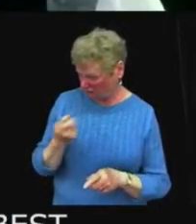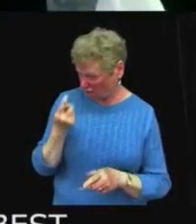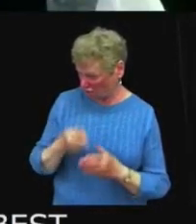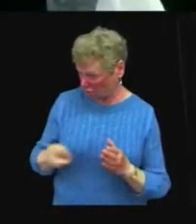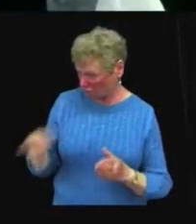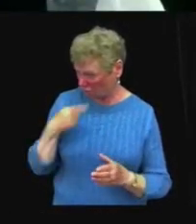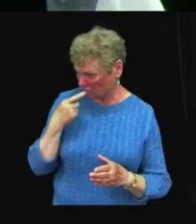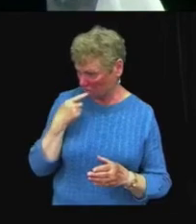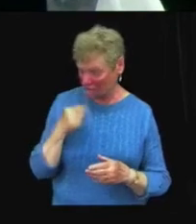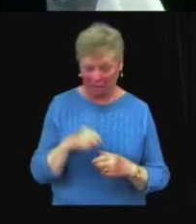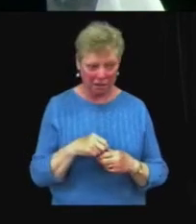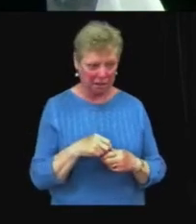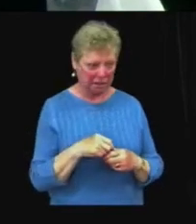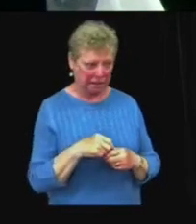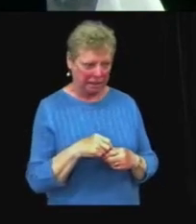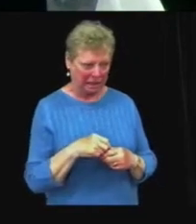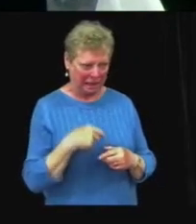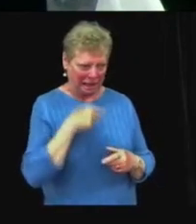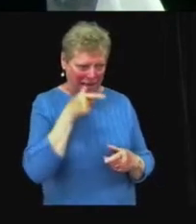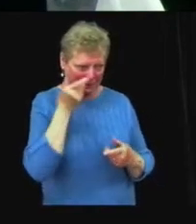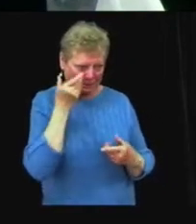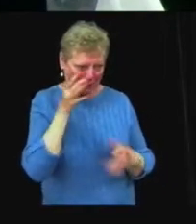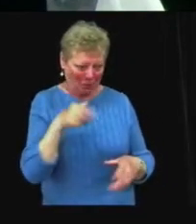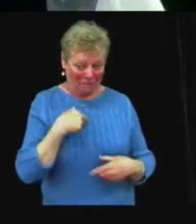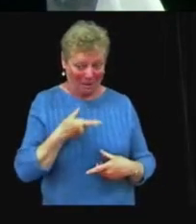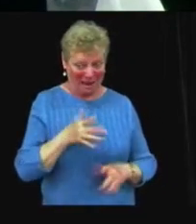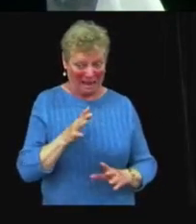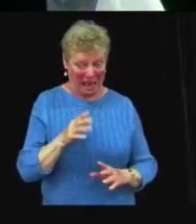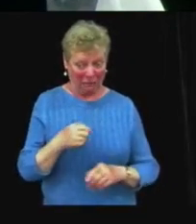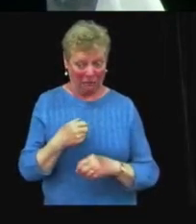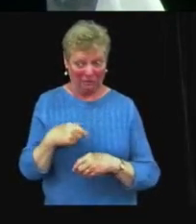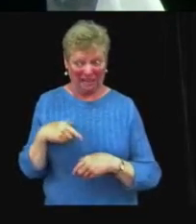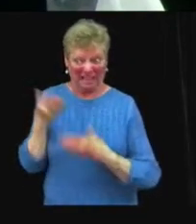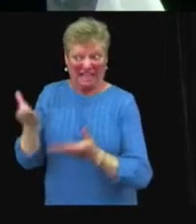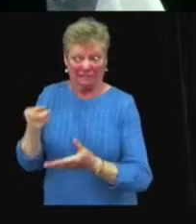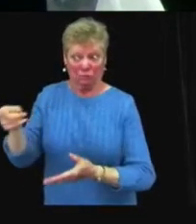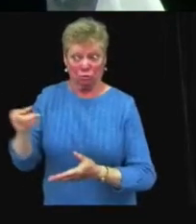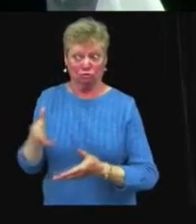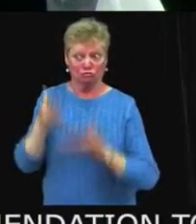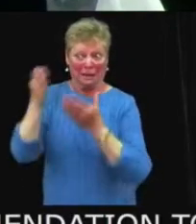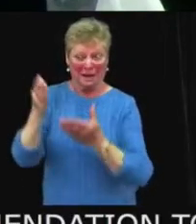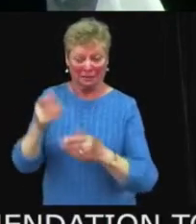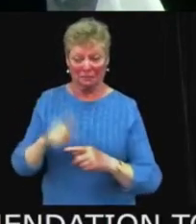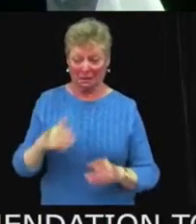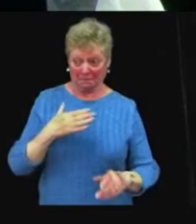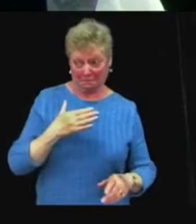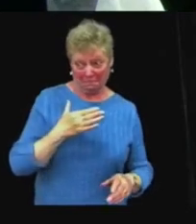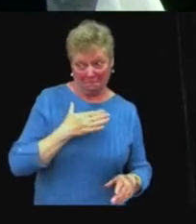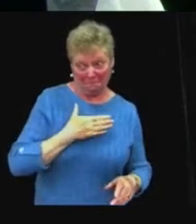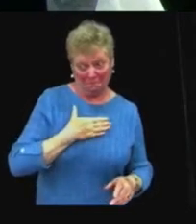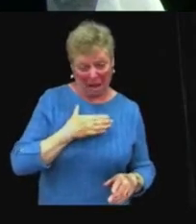I don't know if I'm allowed to make a recommendation to you or not. But in my opinion,